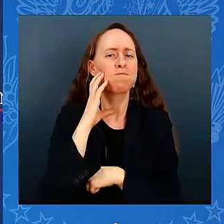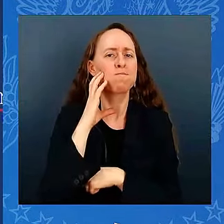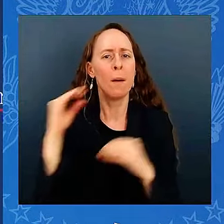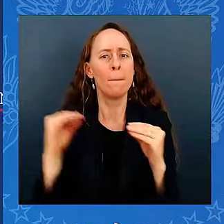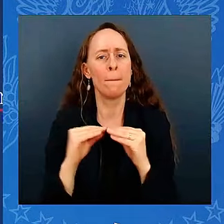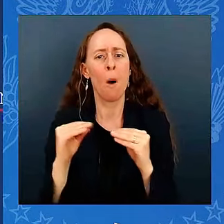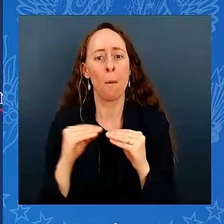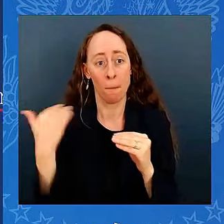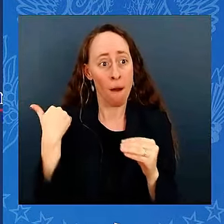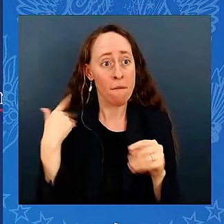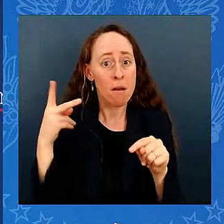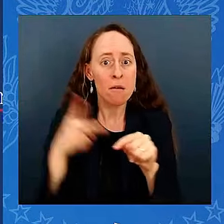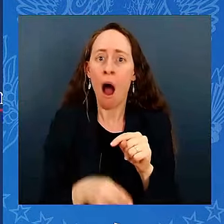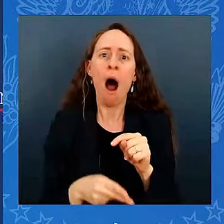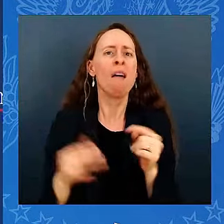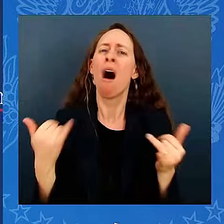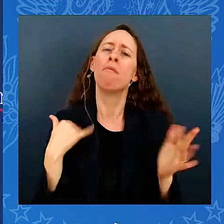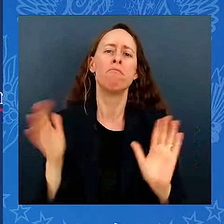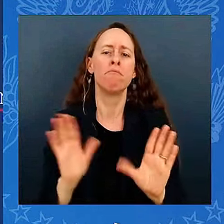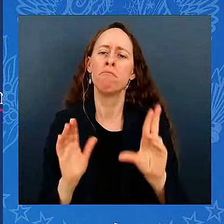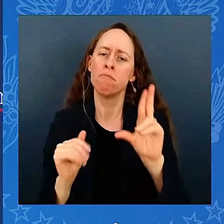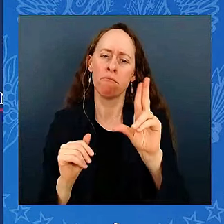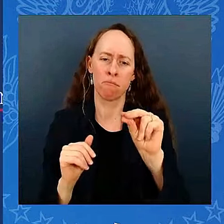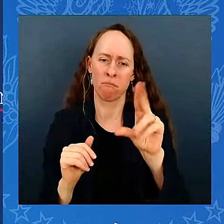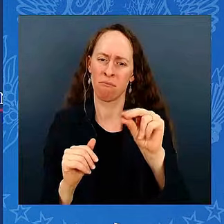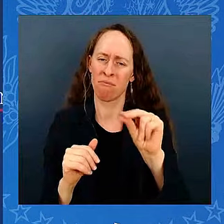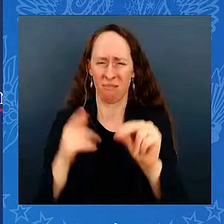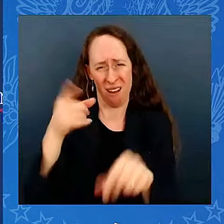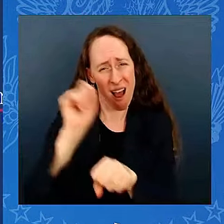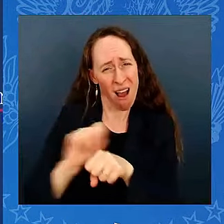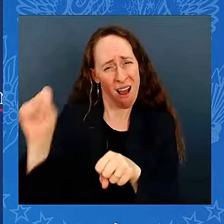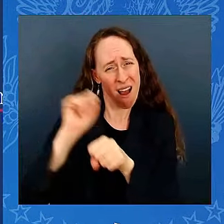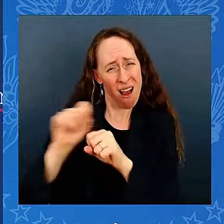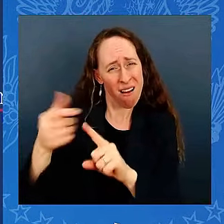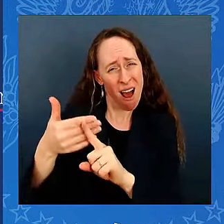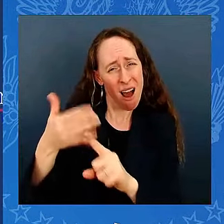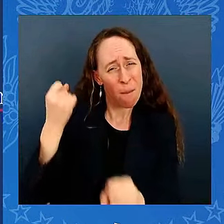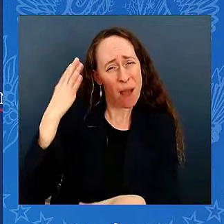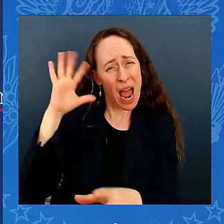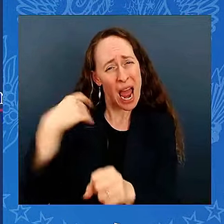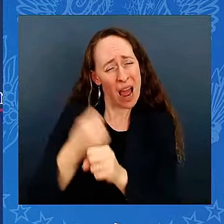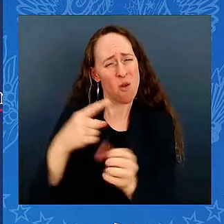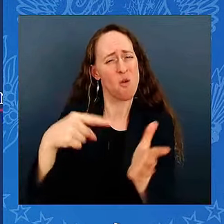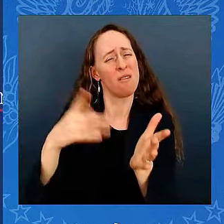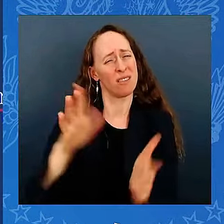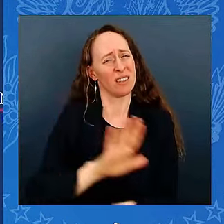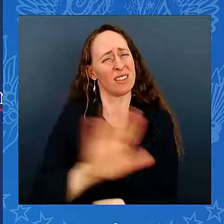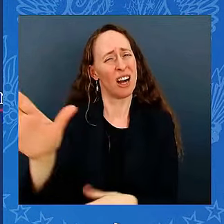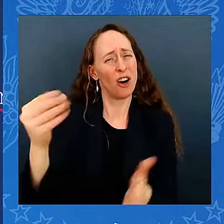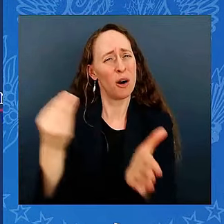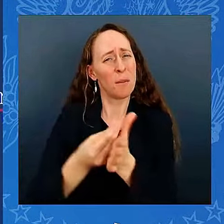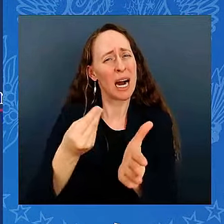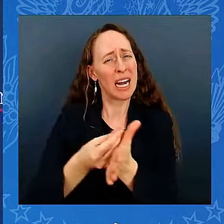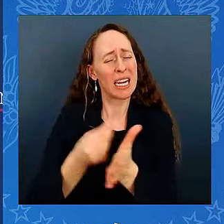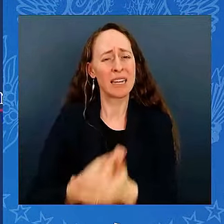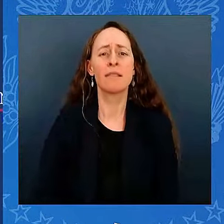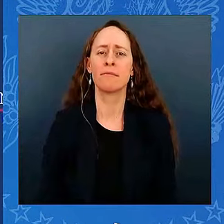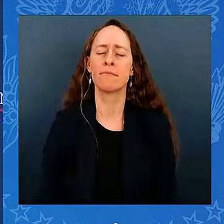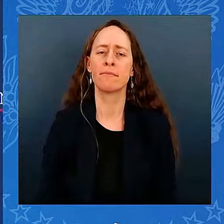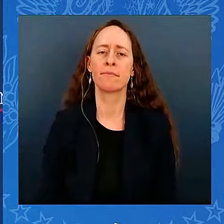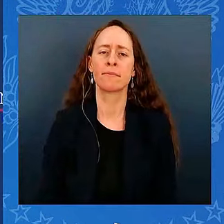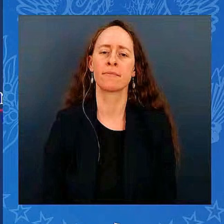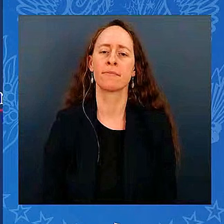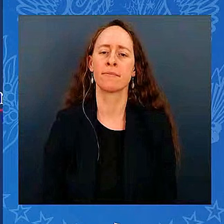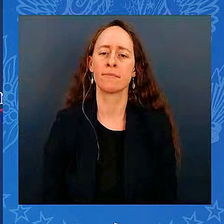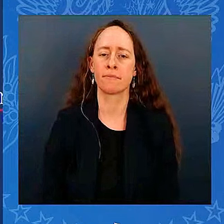including for workers who previously saw cuts. And there's so much more. But we also know the pandemic led to a surge in inflation